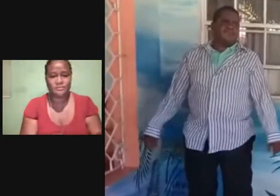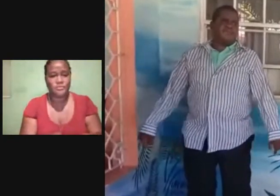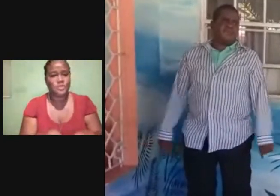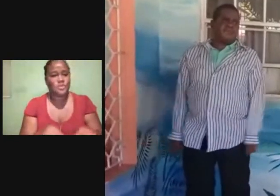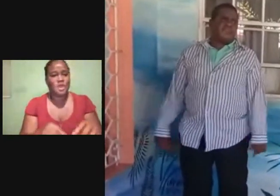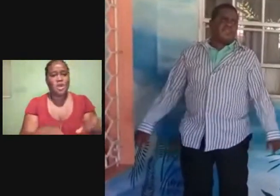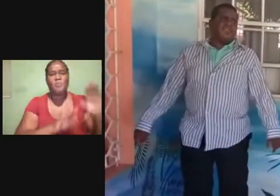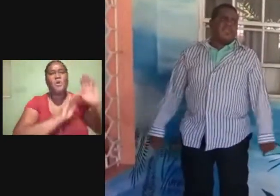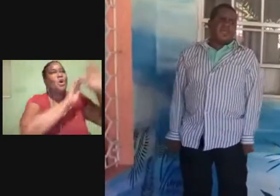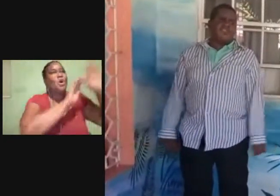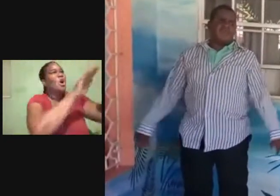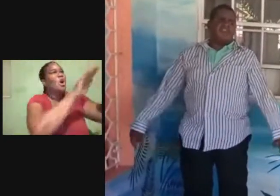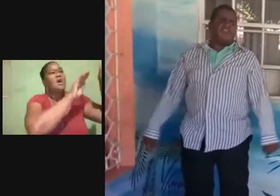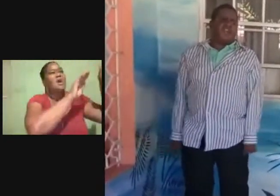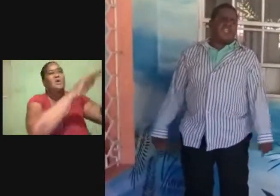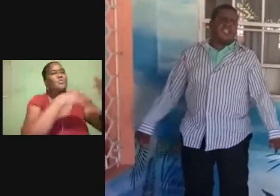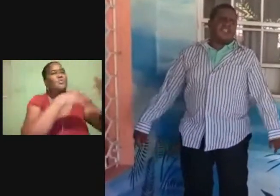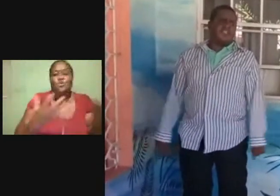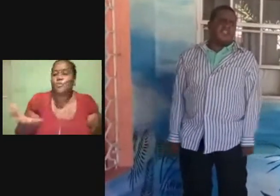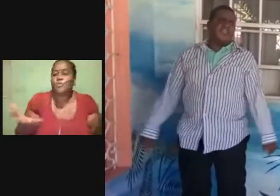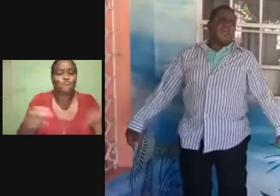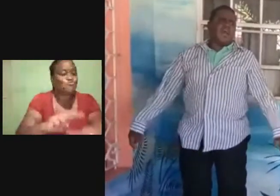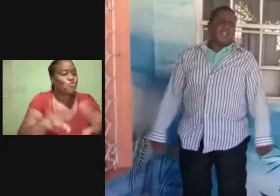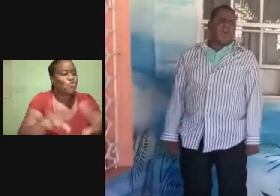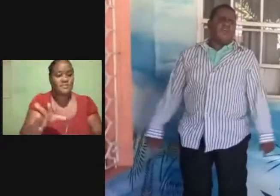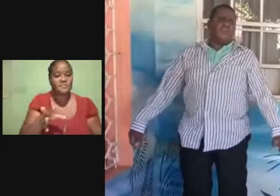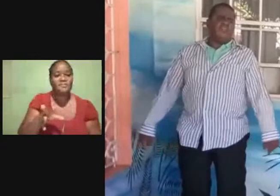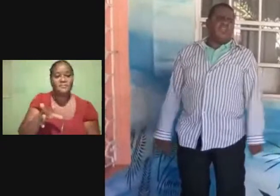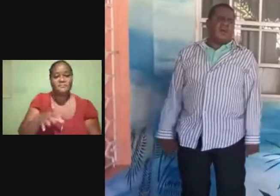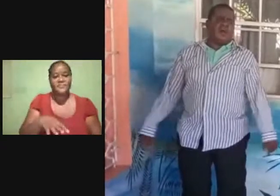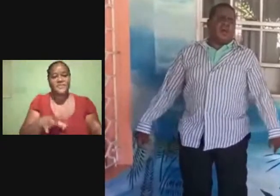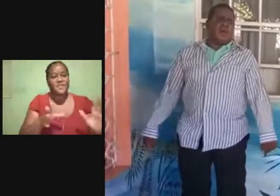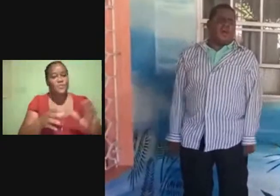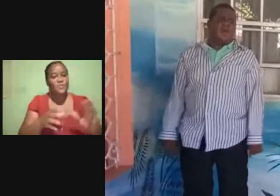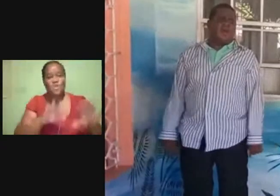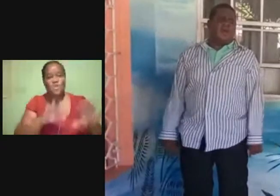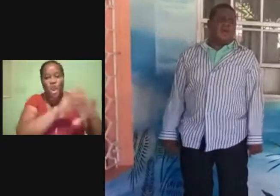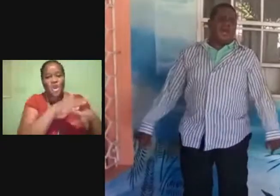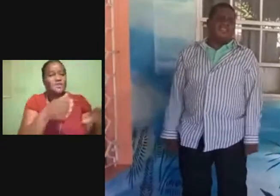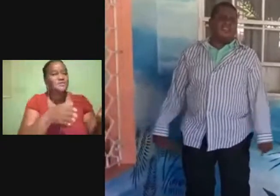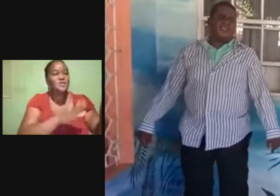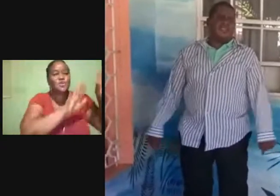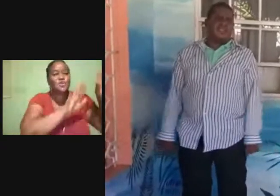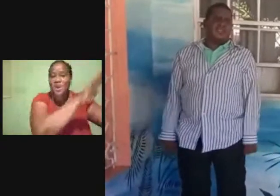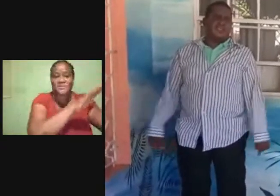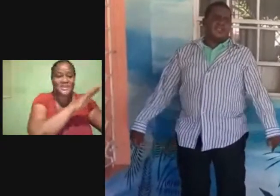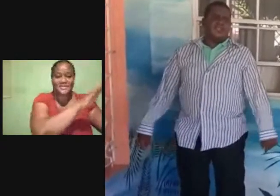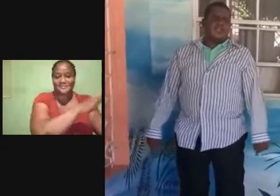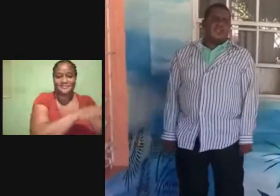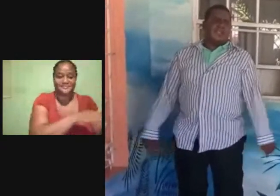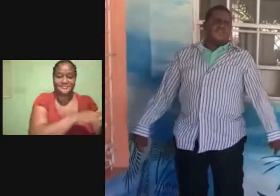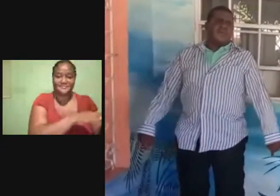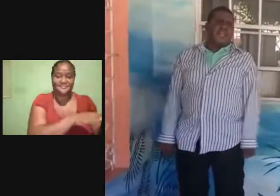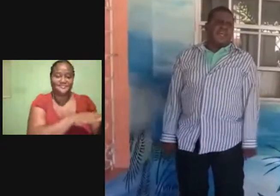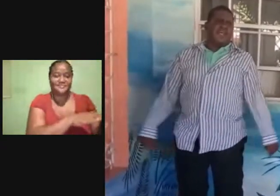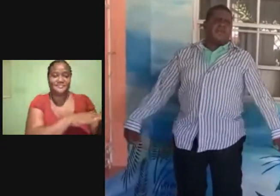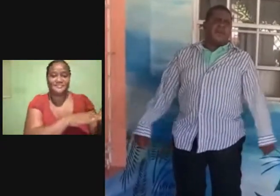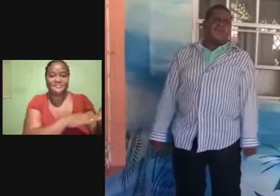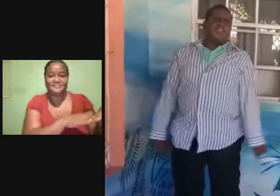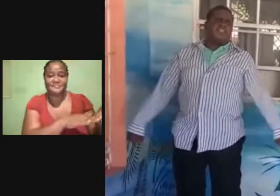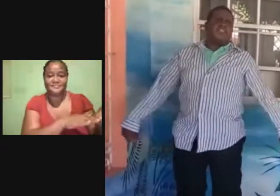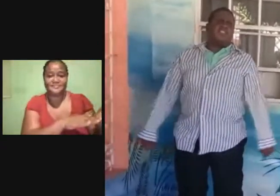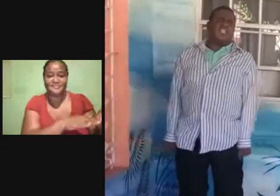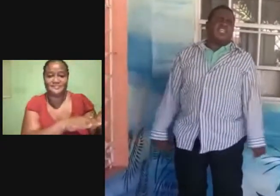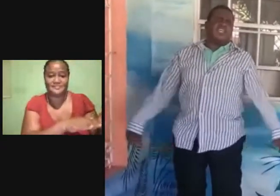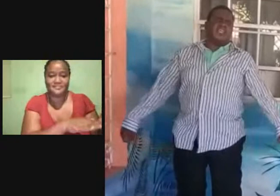and see me strongly, my Lord, all right. Take my name